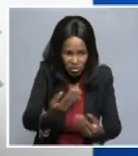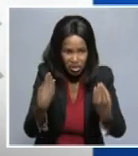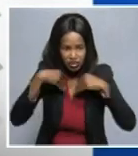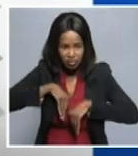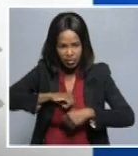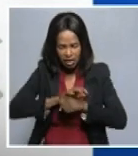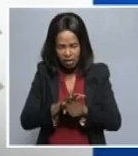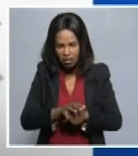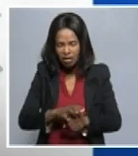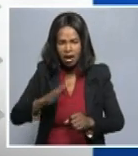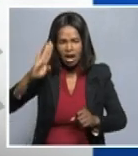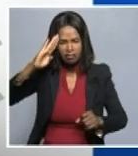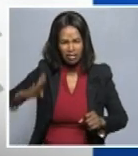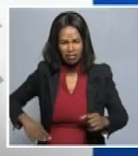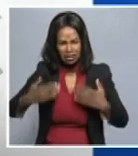would have been boosted.